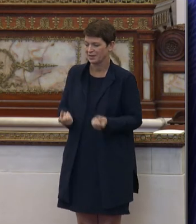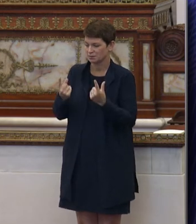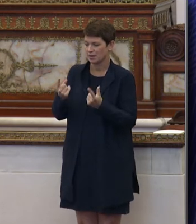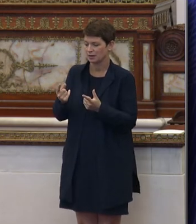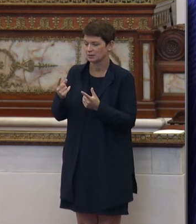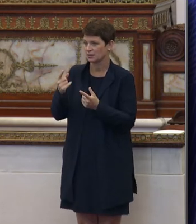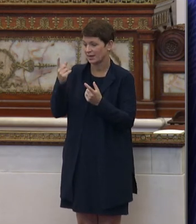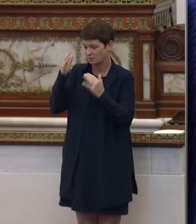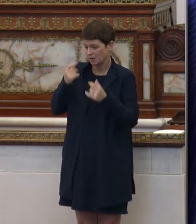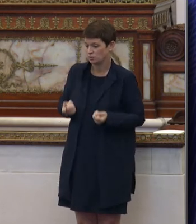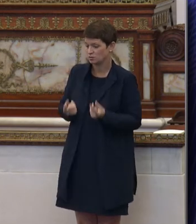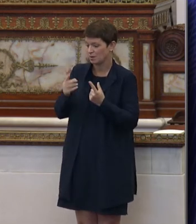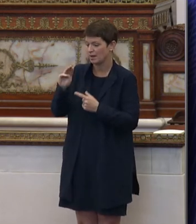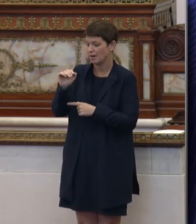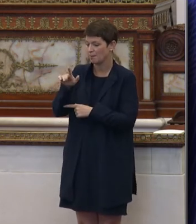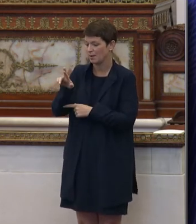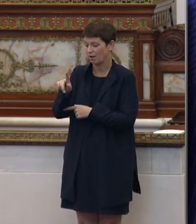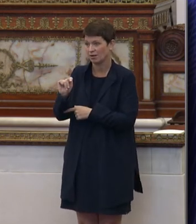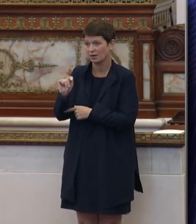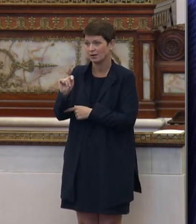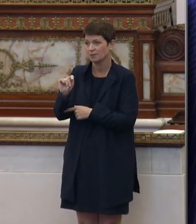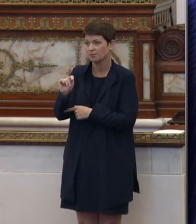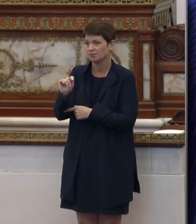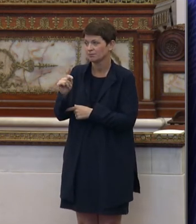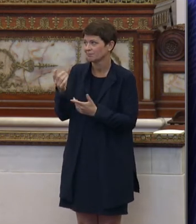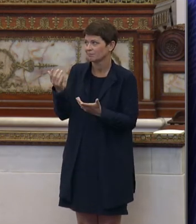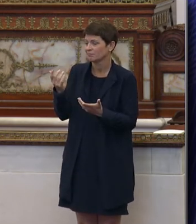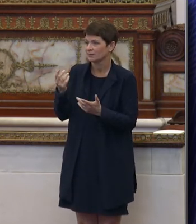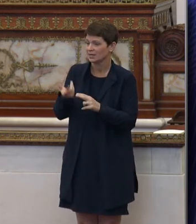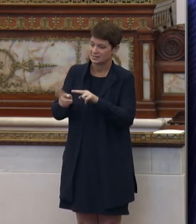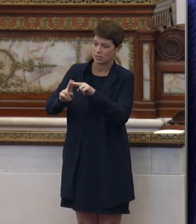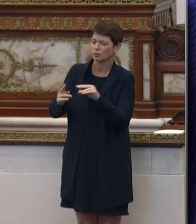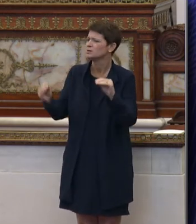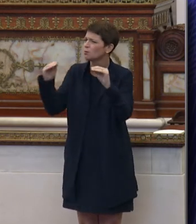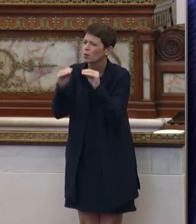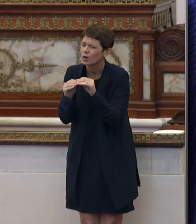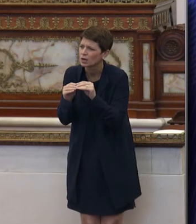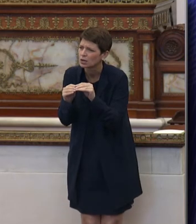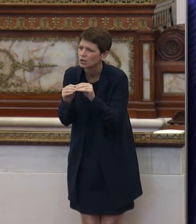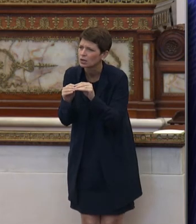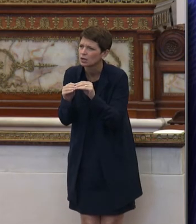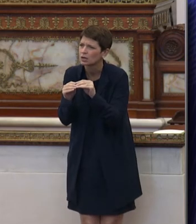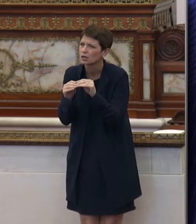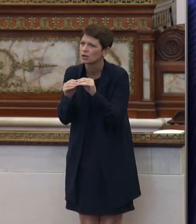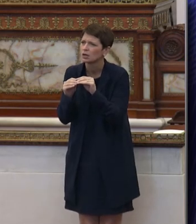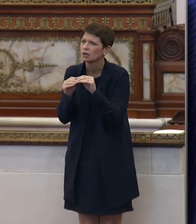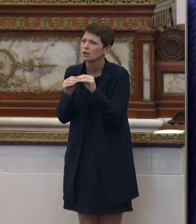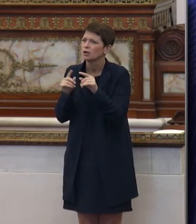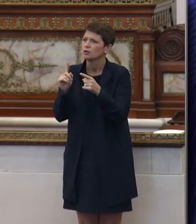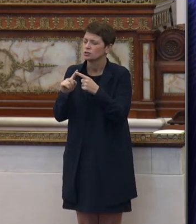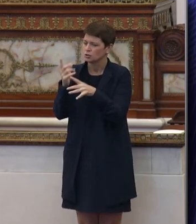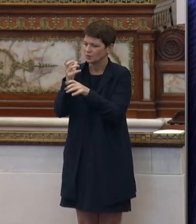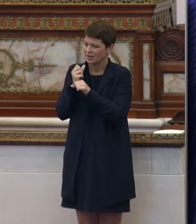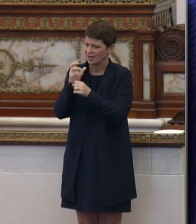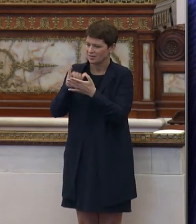was that now it's, it's increased even more to be able to get this one project